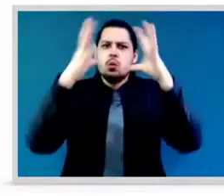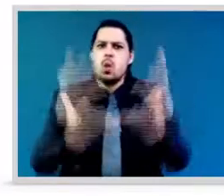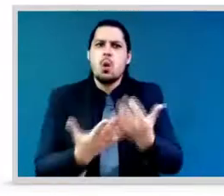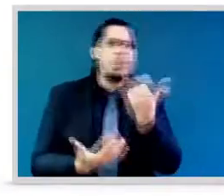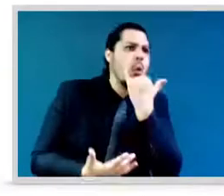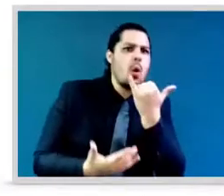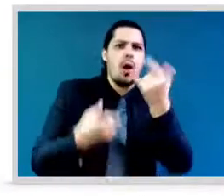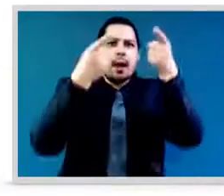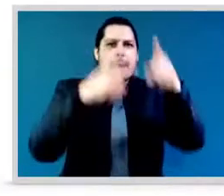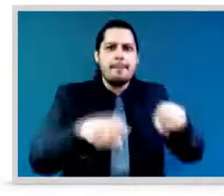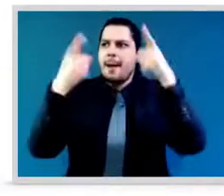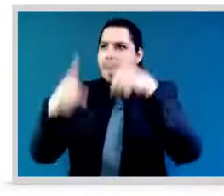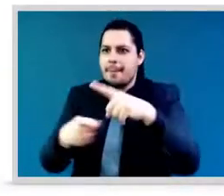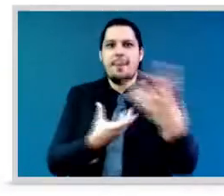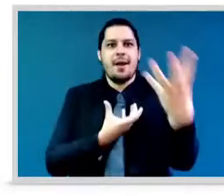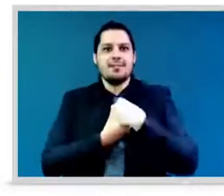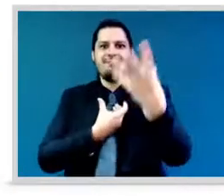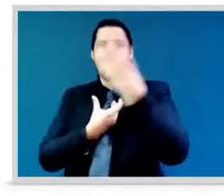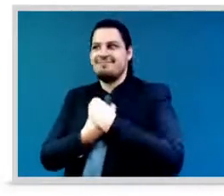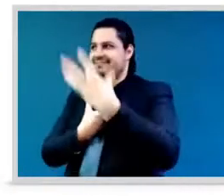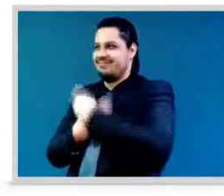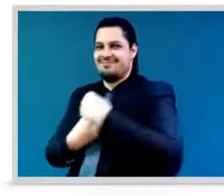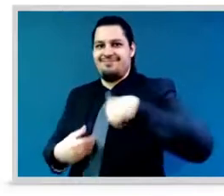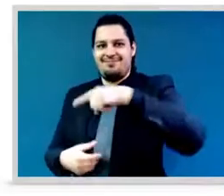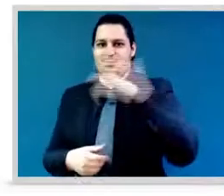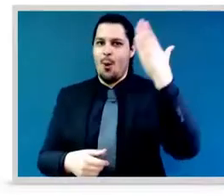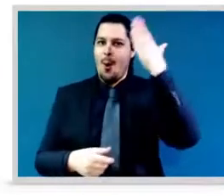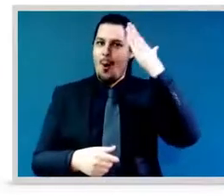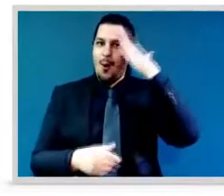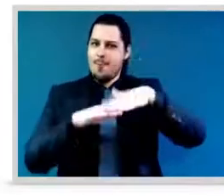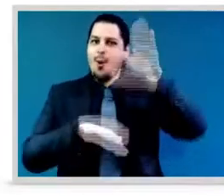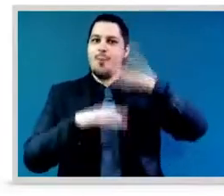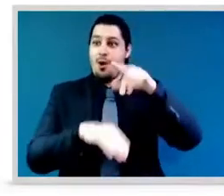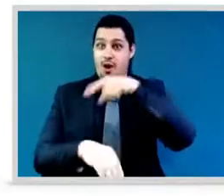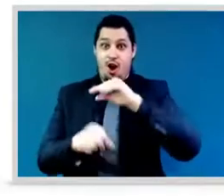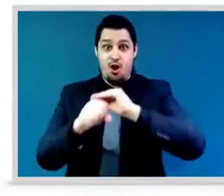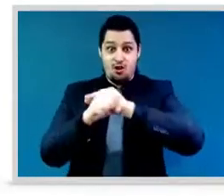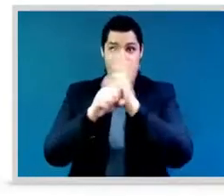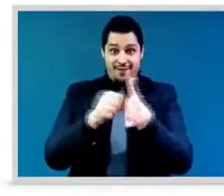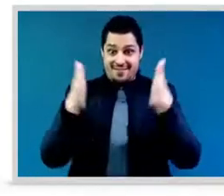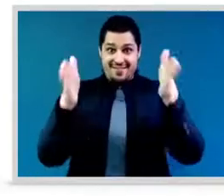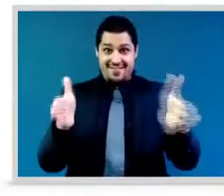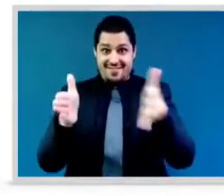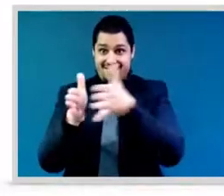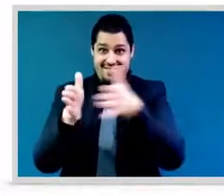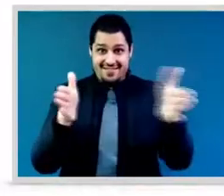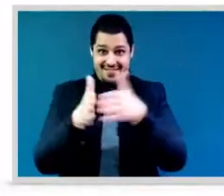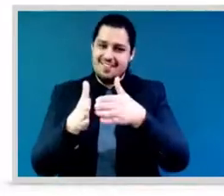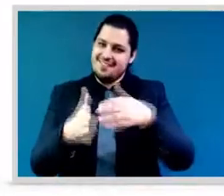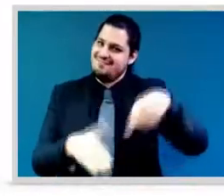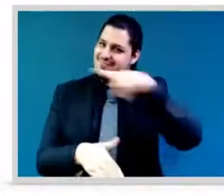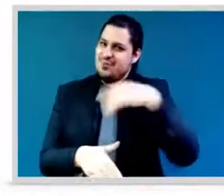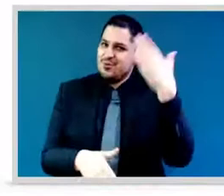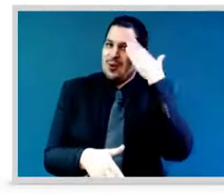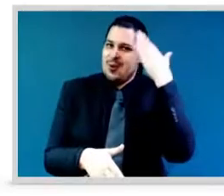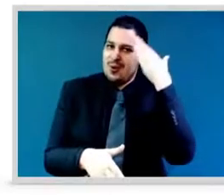was was kicked off by the unfortunate death of george floyd um last